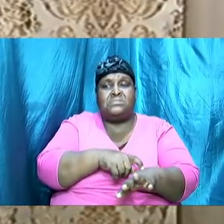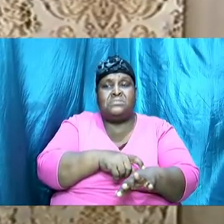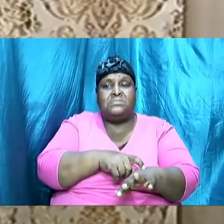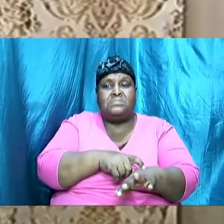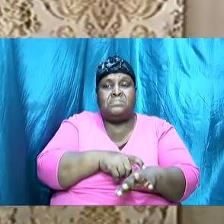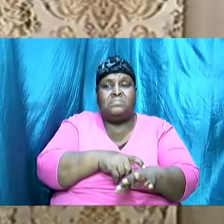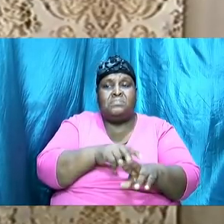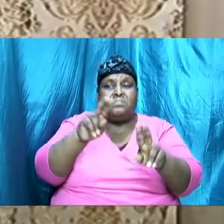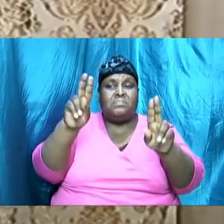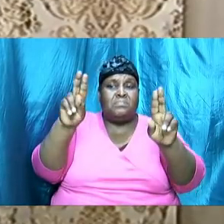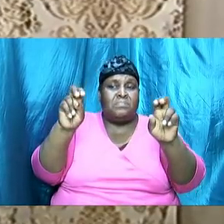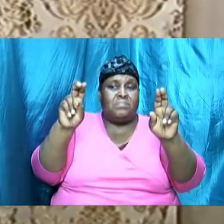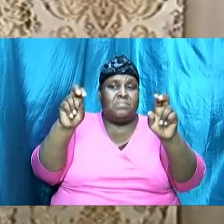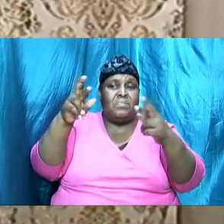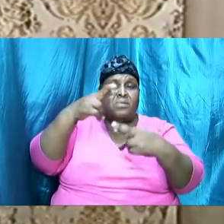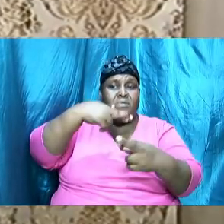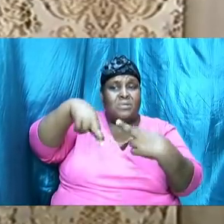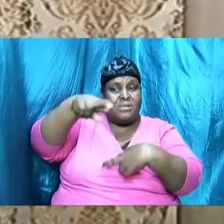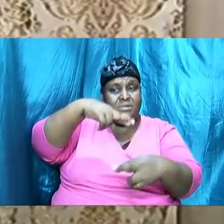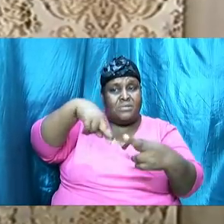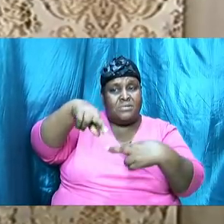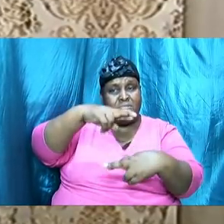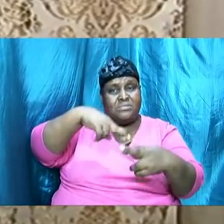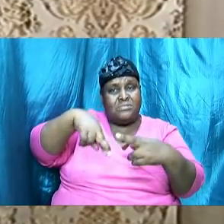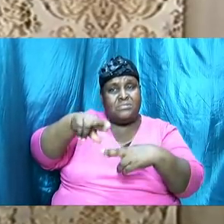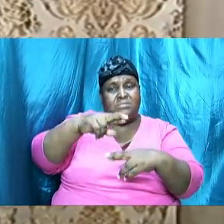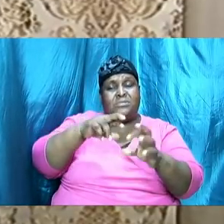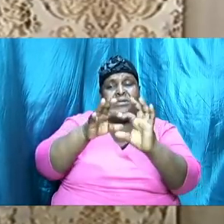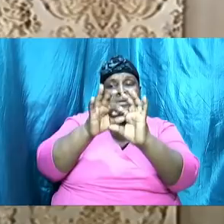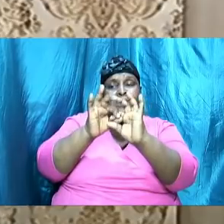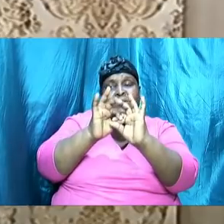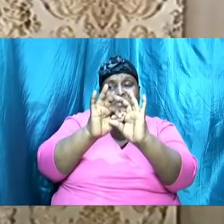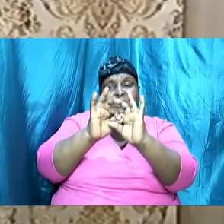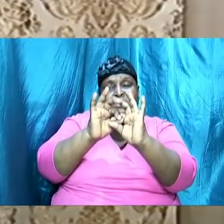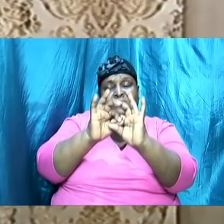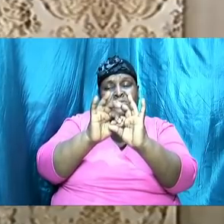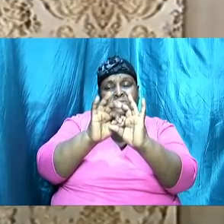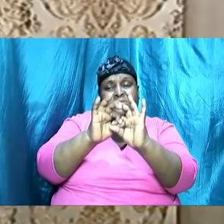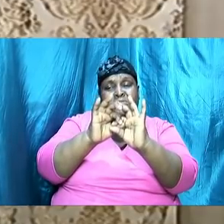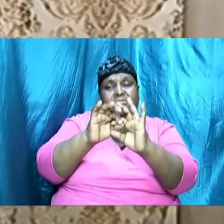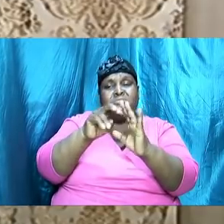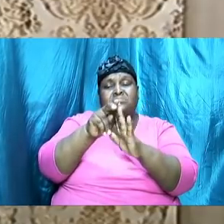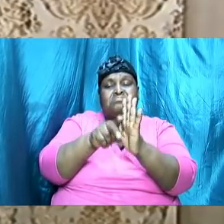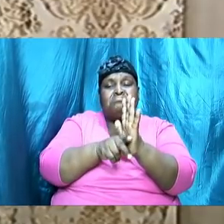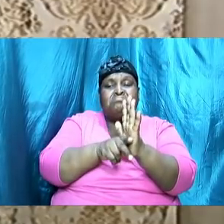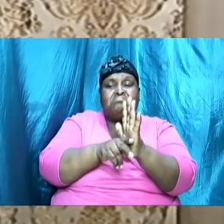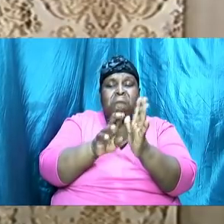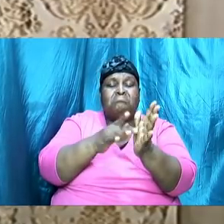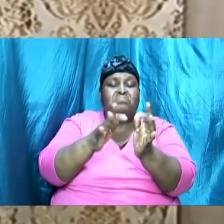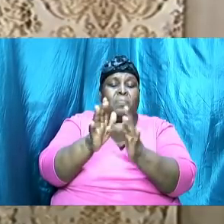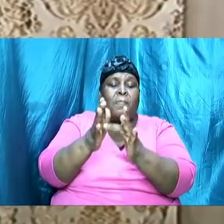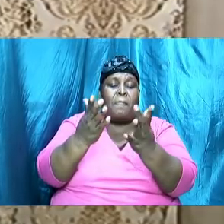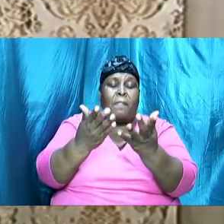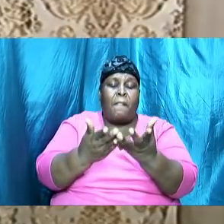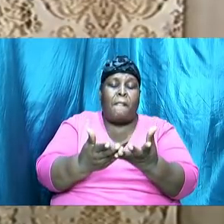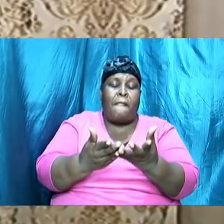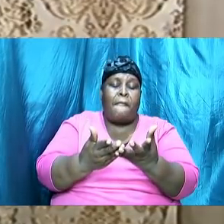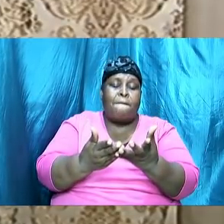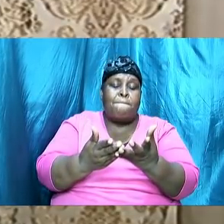featuring relationships, a biblical view, a biblical perspective,